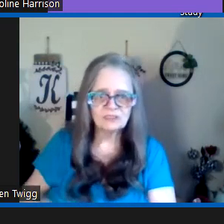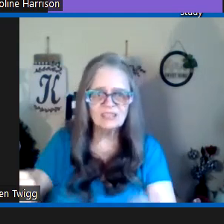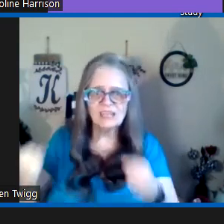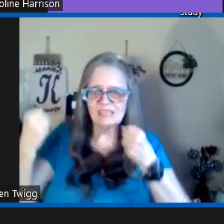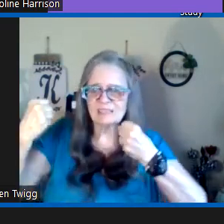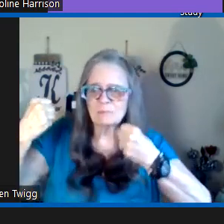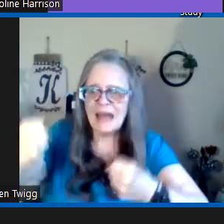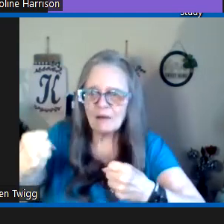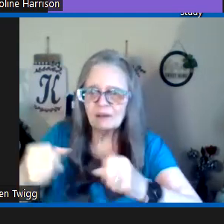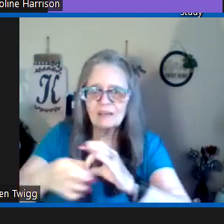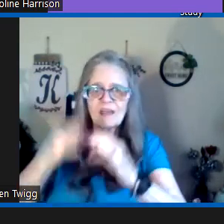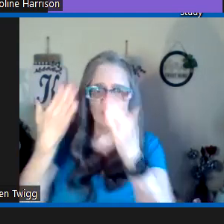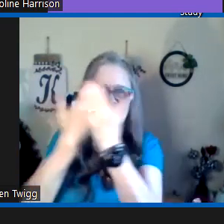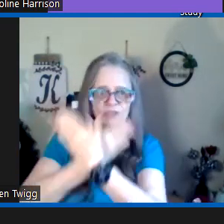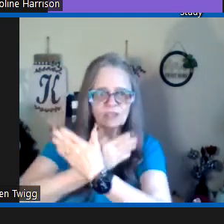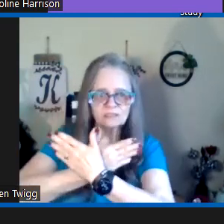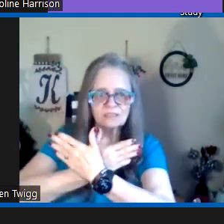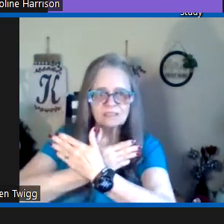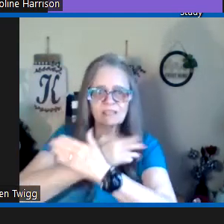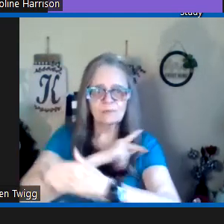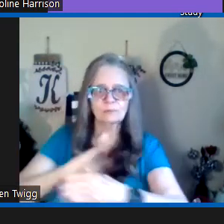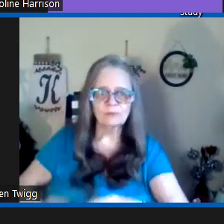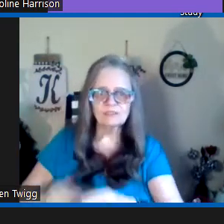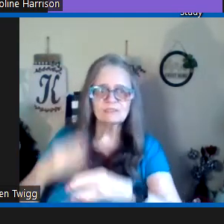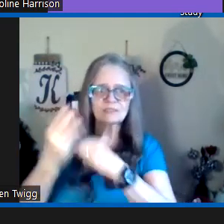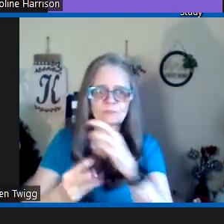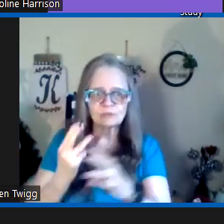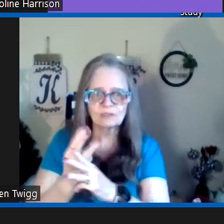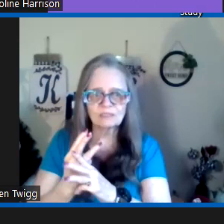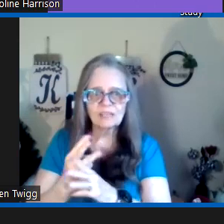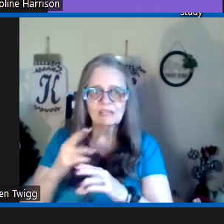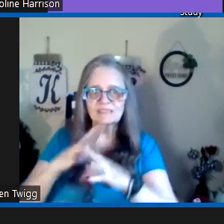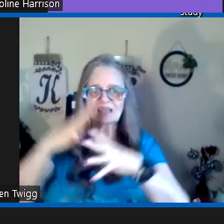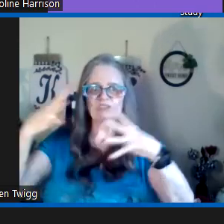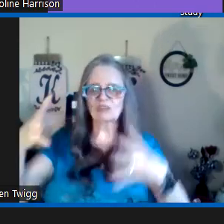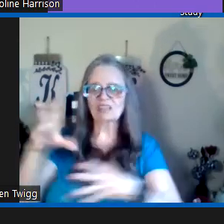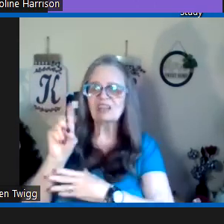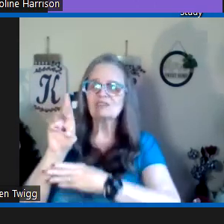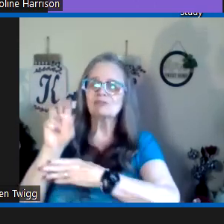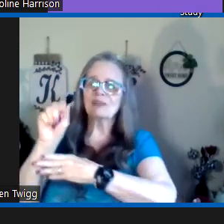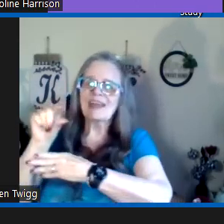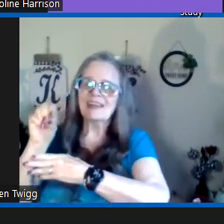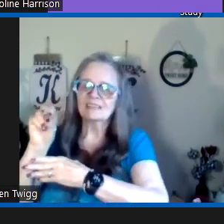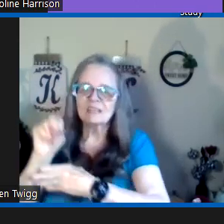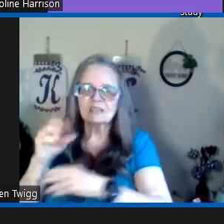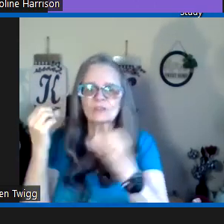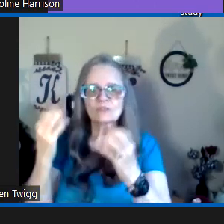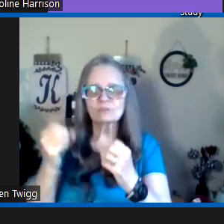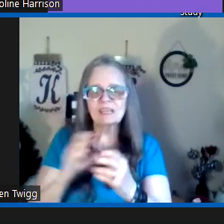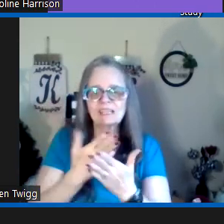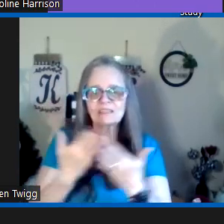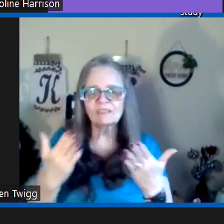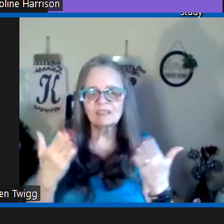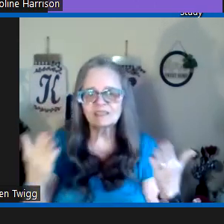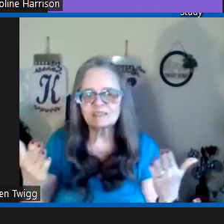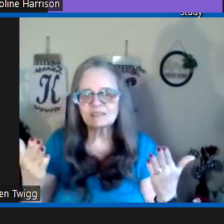as prince he's the power of darkness the prince of this world he's that great dragon so